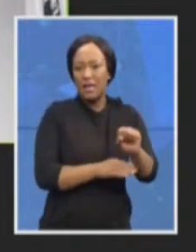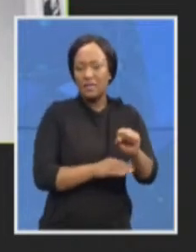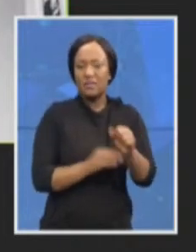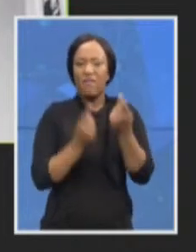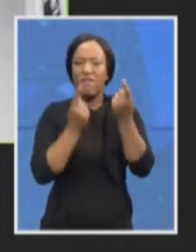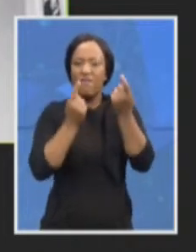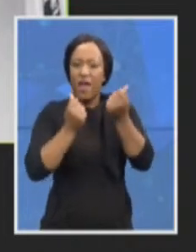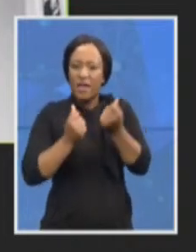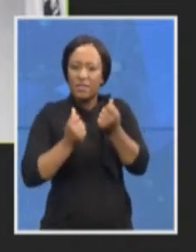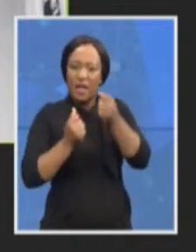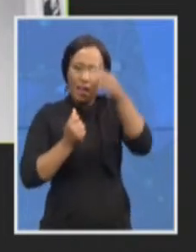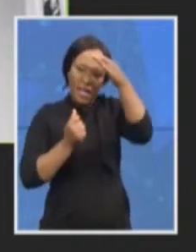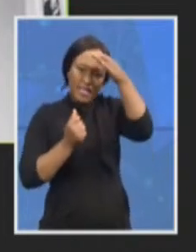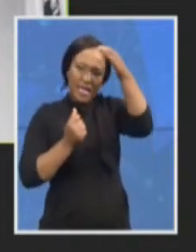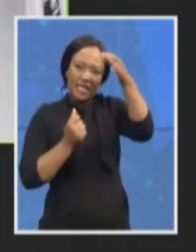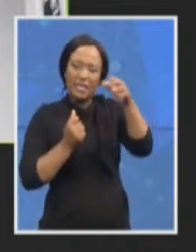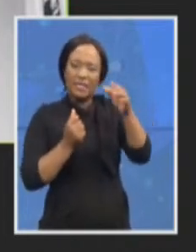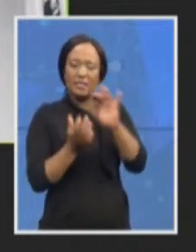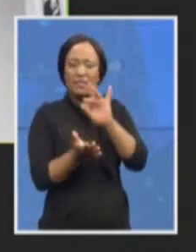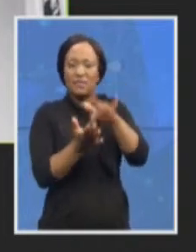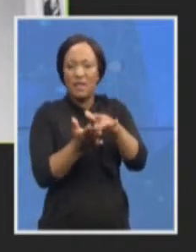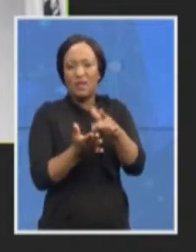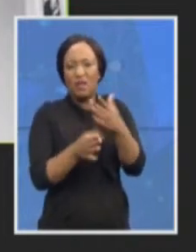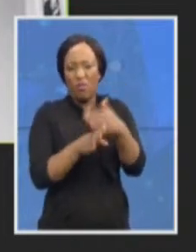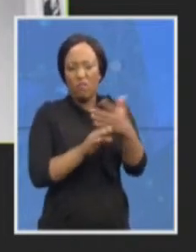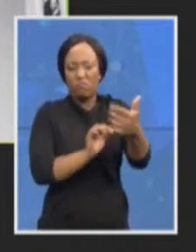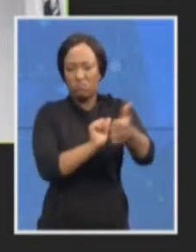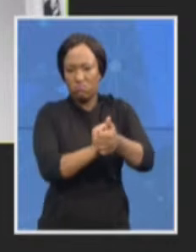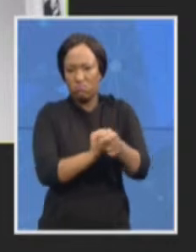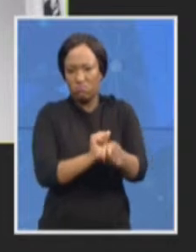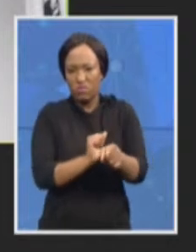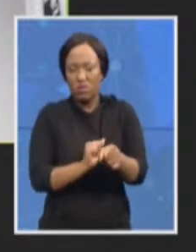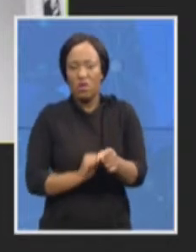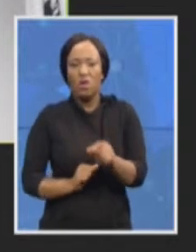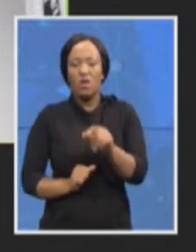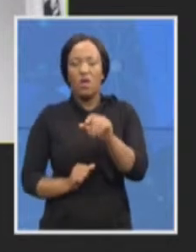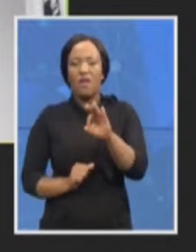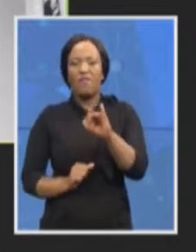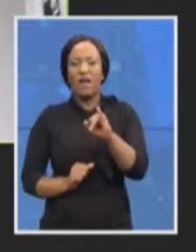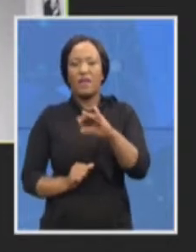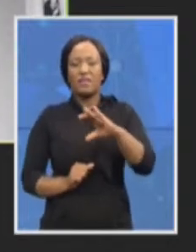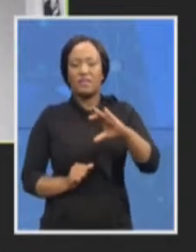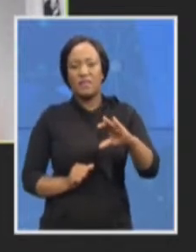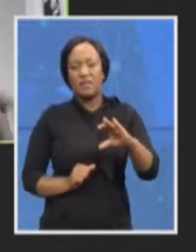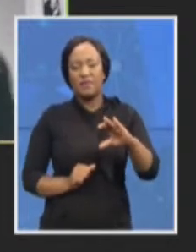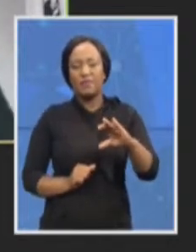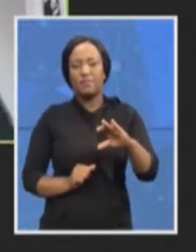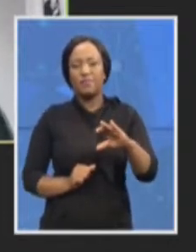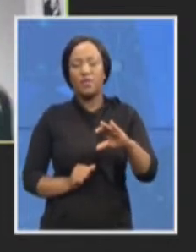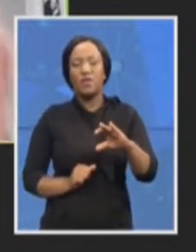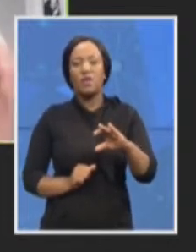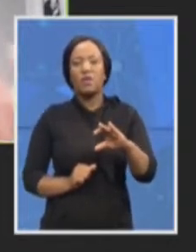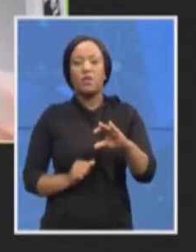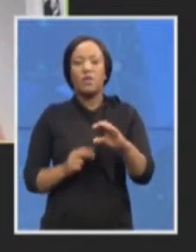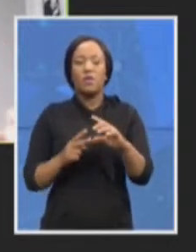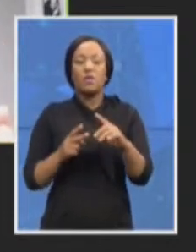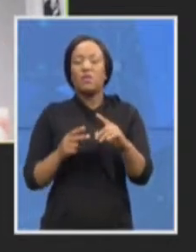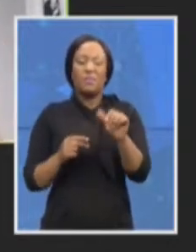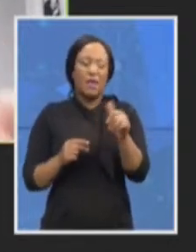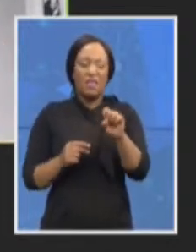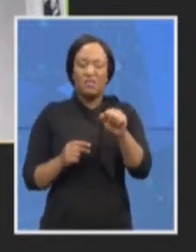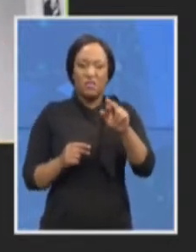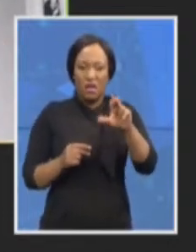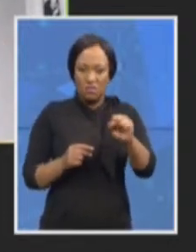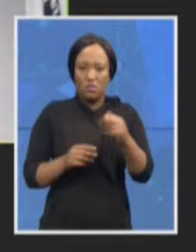the FIC, sorry, the Financial Intelligence Center and SAR's, in order to make sure that practically we can